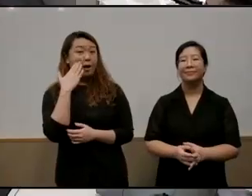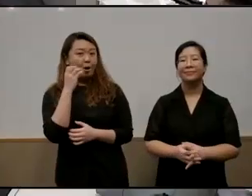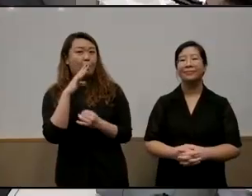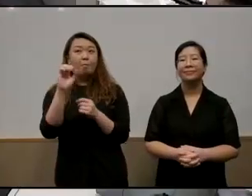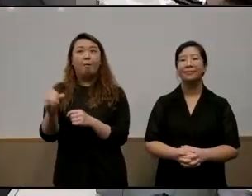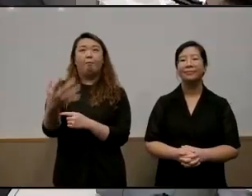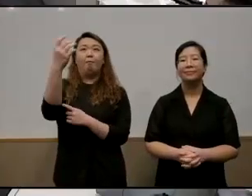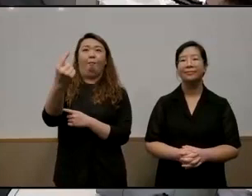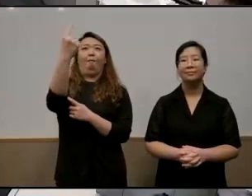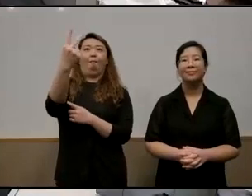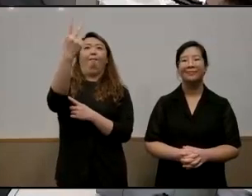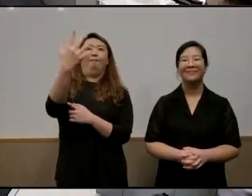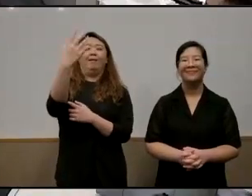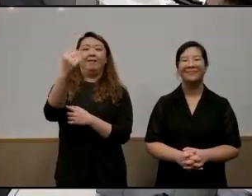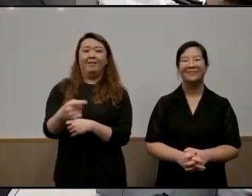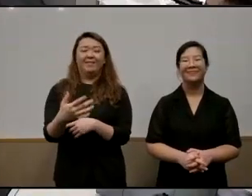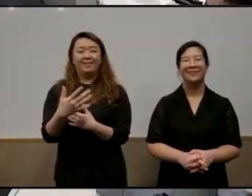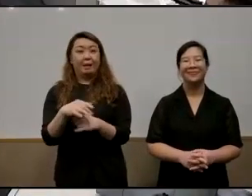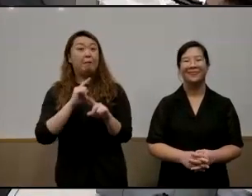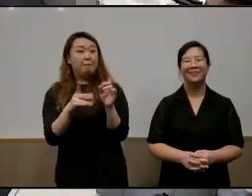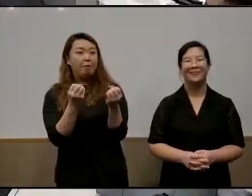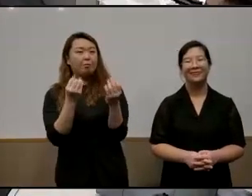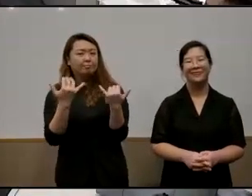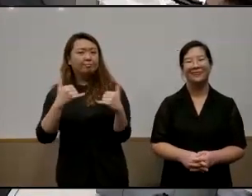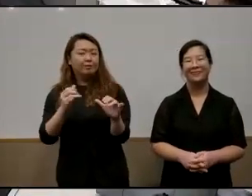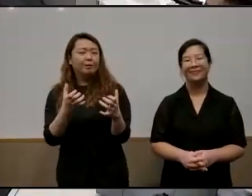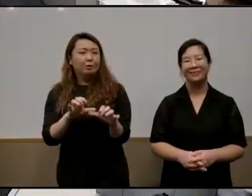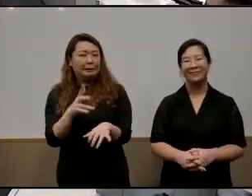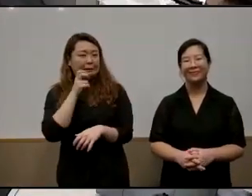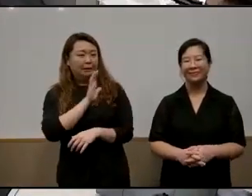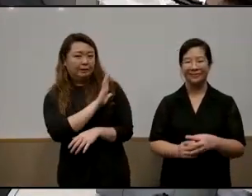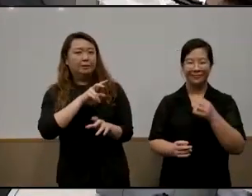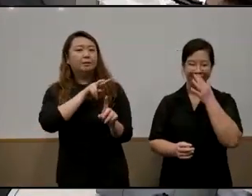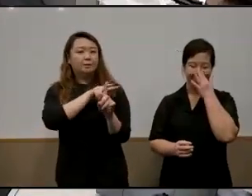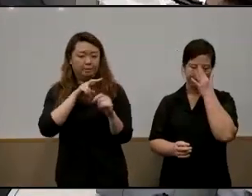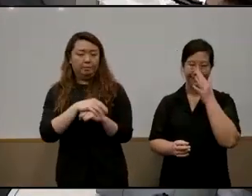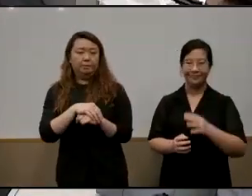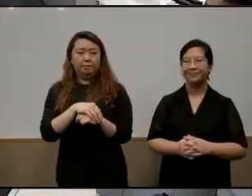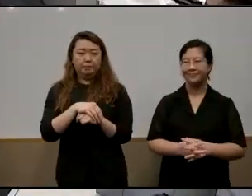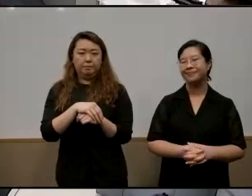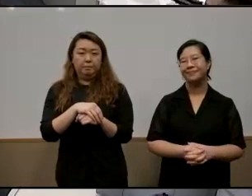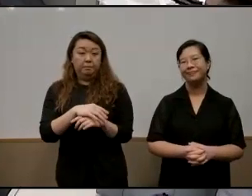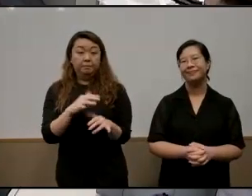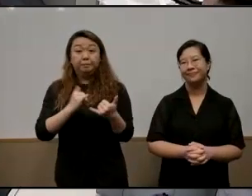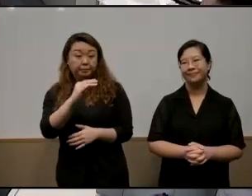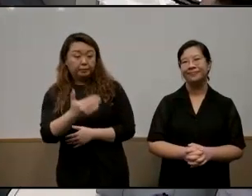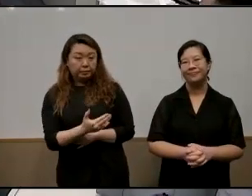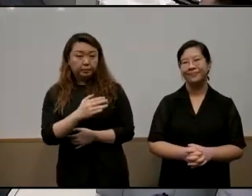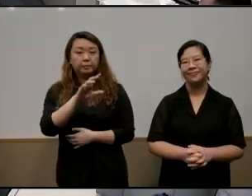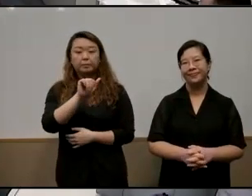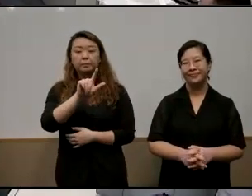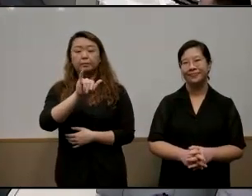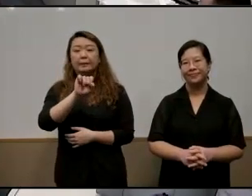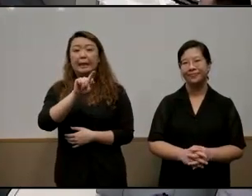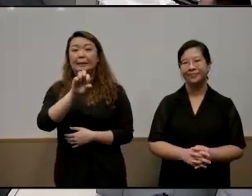numbers at you uh but no we'll have a lot more chance to hear madame molia's perspectives i think now i'd like to invite dr alistair chu